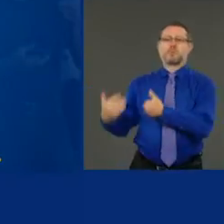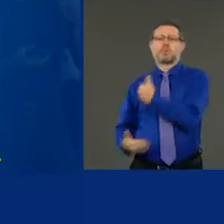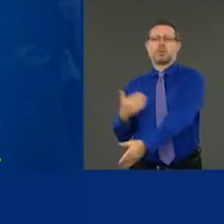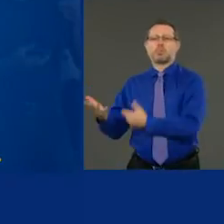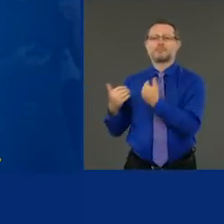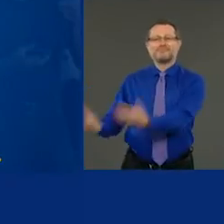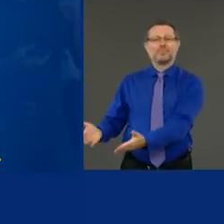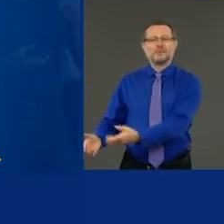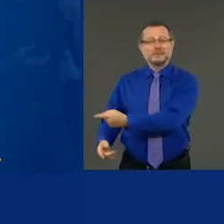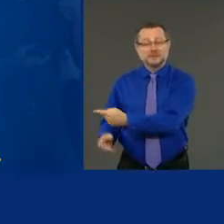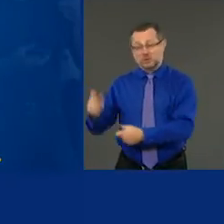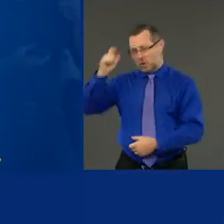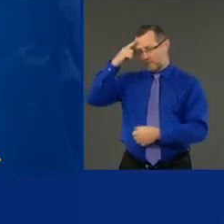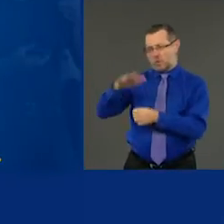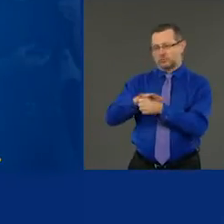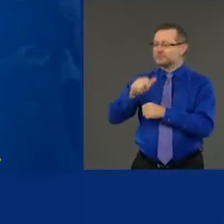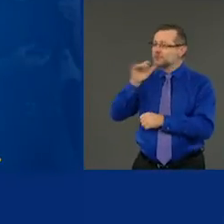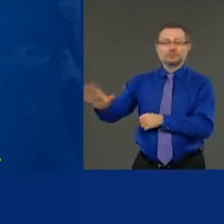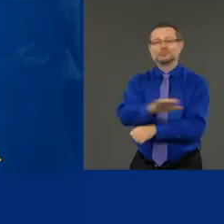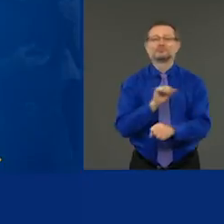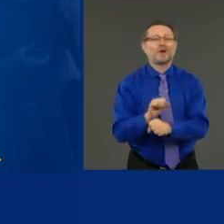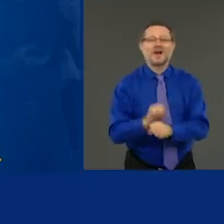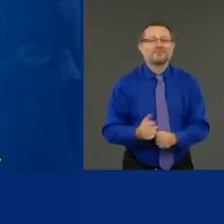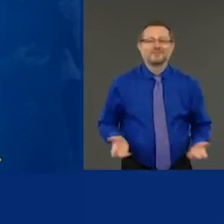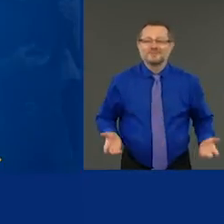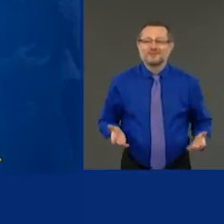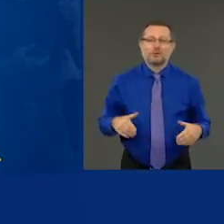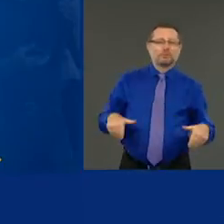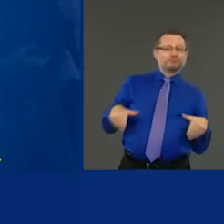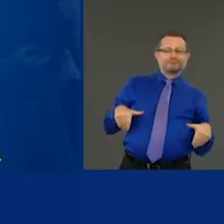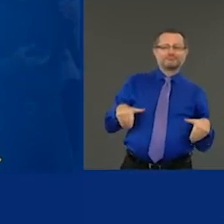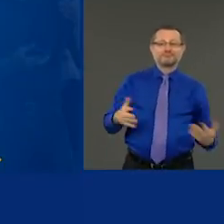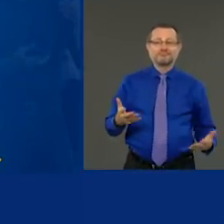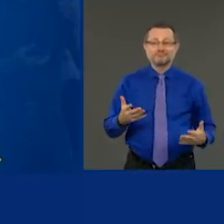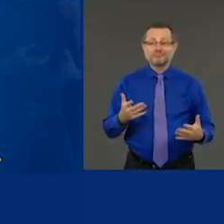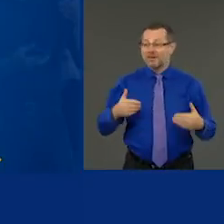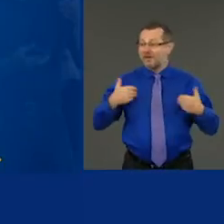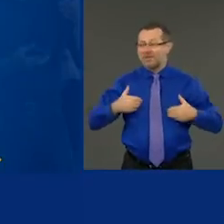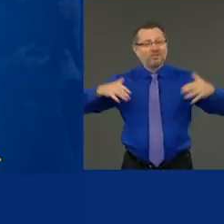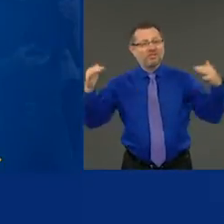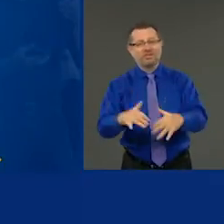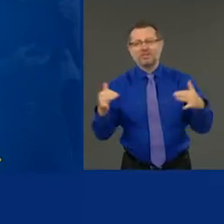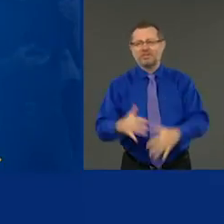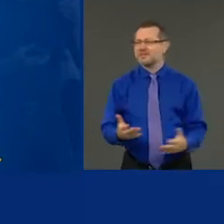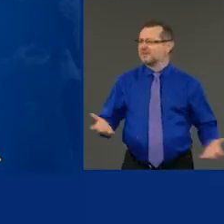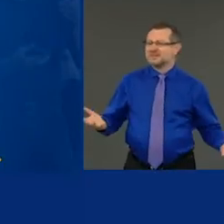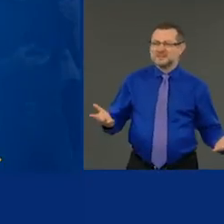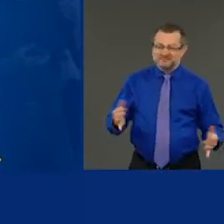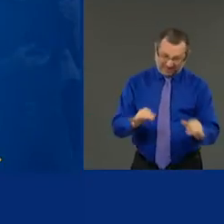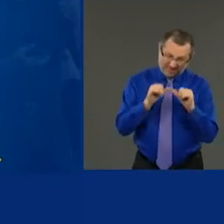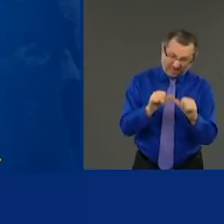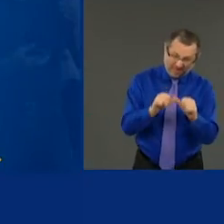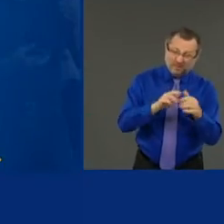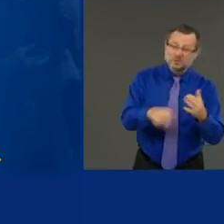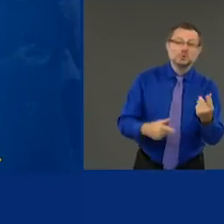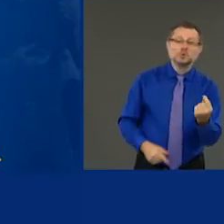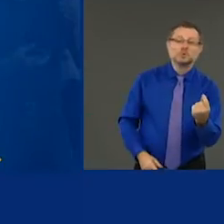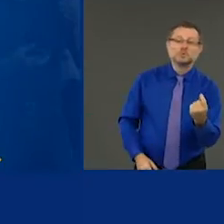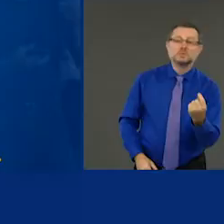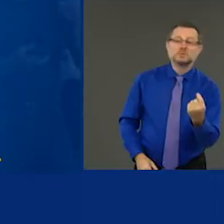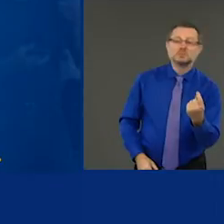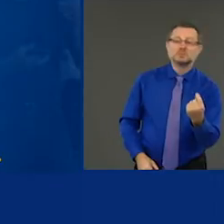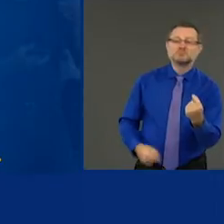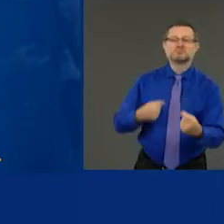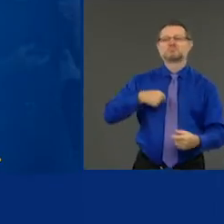those congregations to continue. If it happens, I'll tell you what's going to happen. We're going to have to roll back